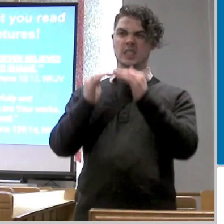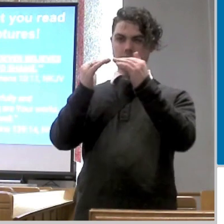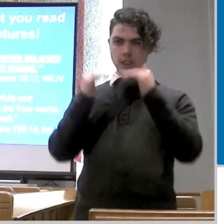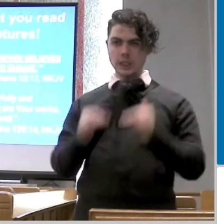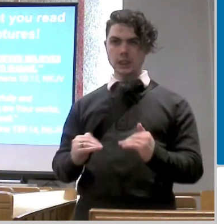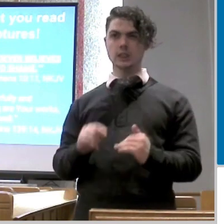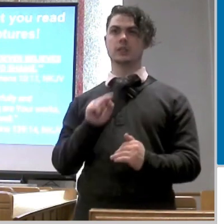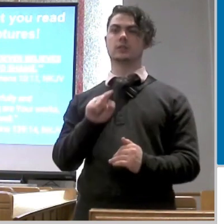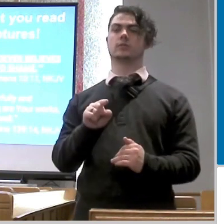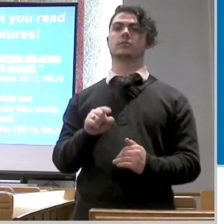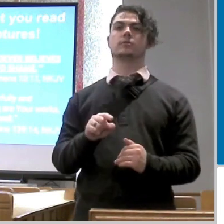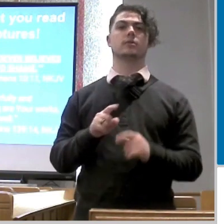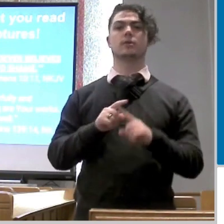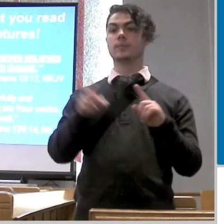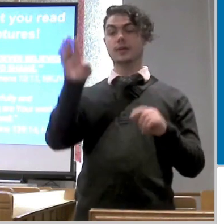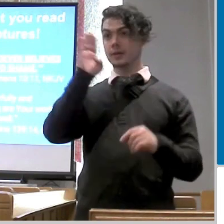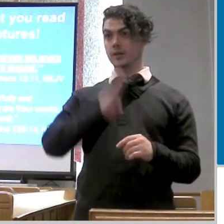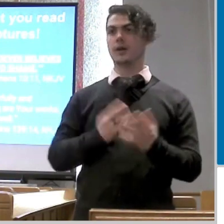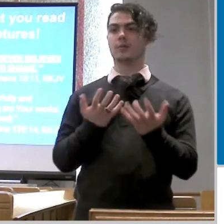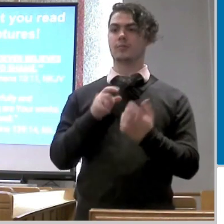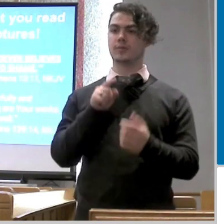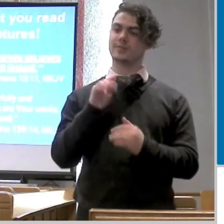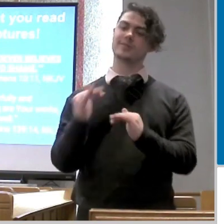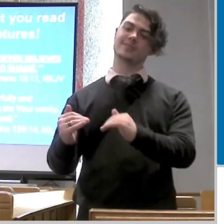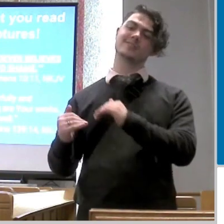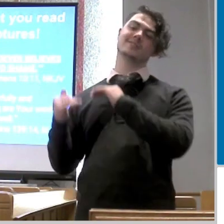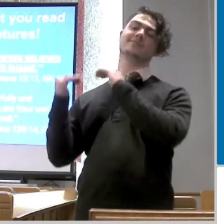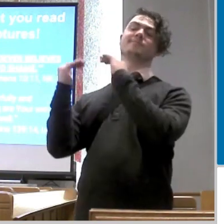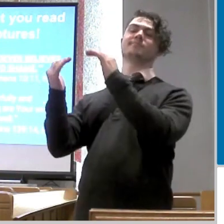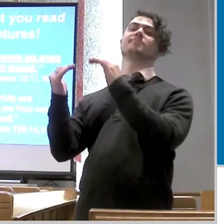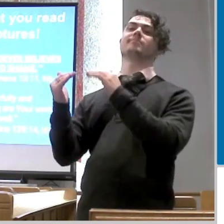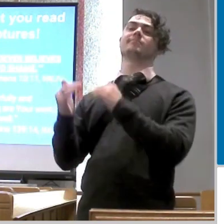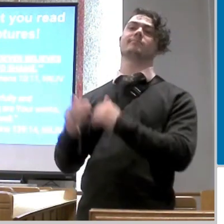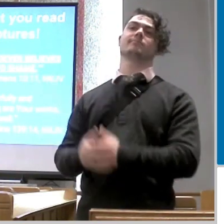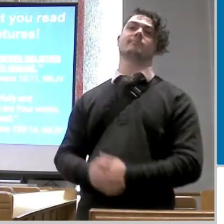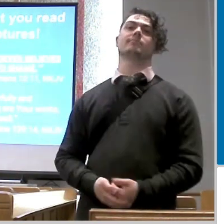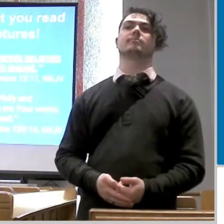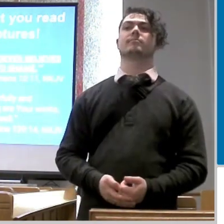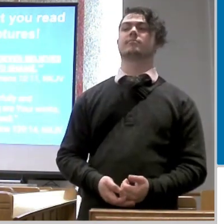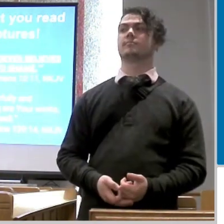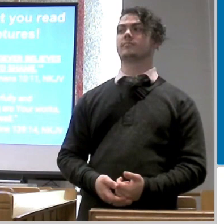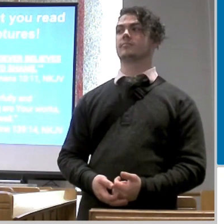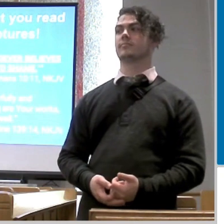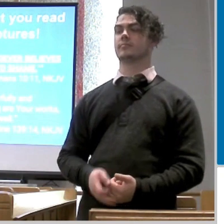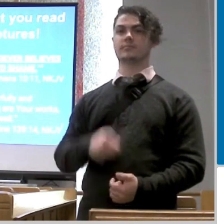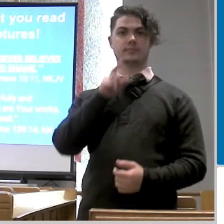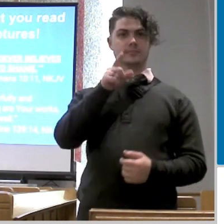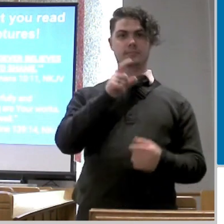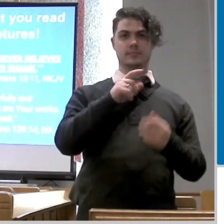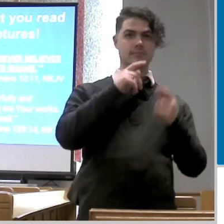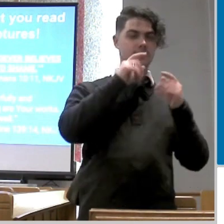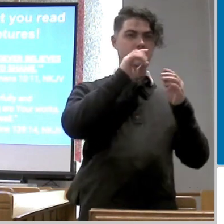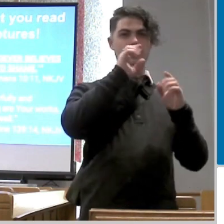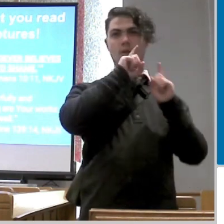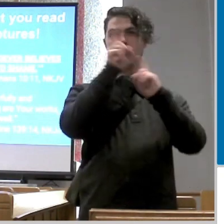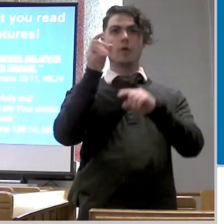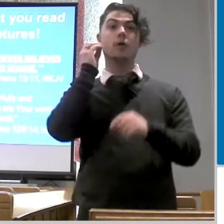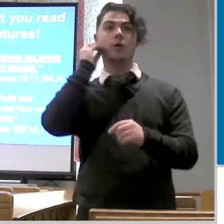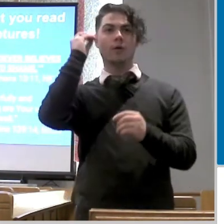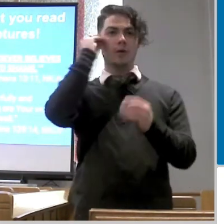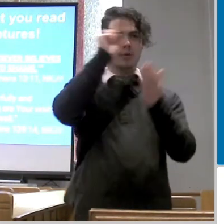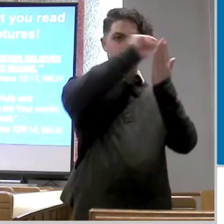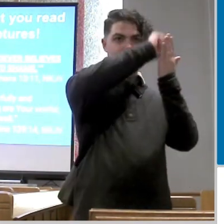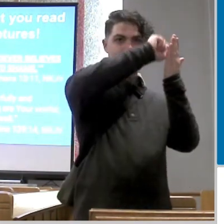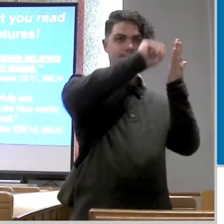narrative but the narrative that god wants you to have is that you're wonderful you're marvelous if you can write that on your mirror at home and just